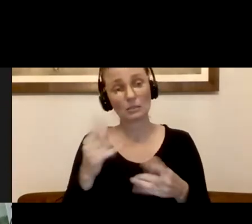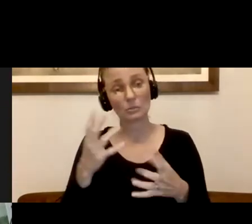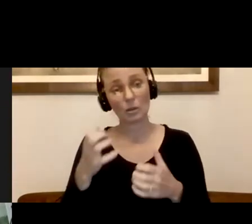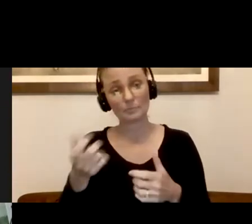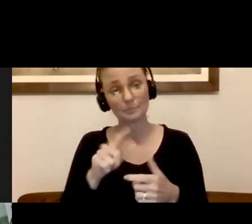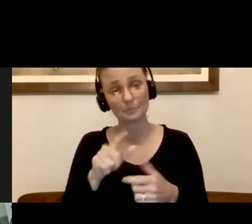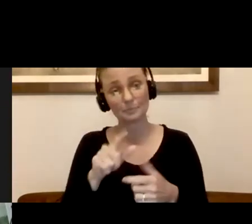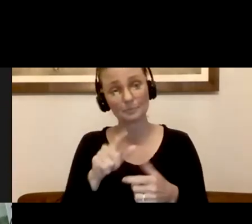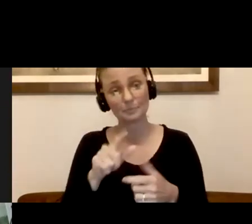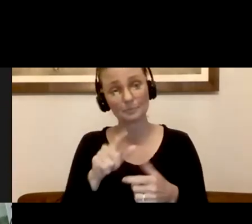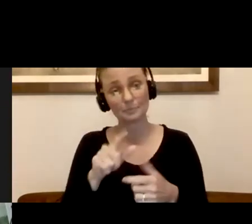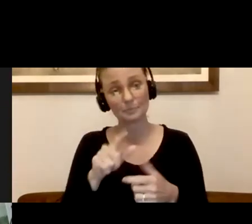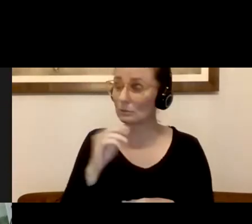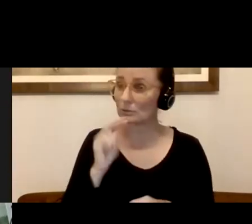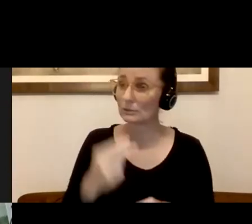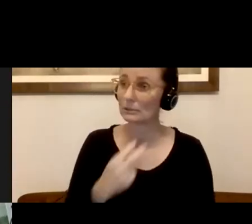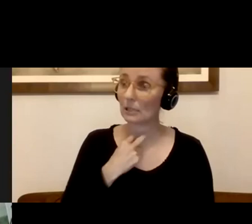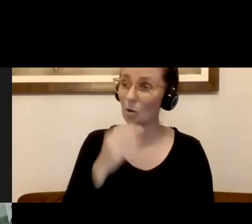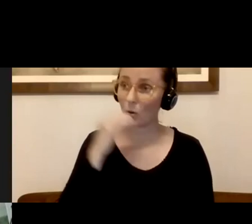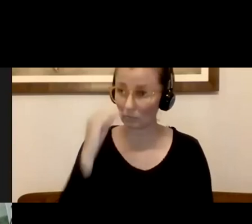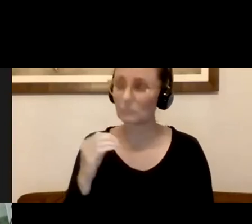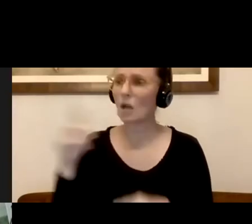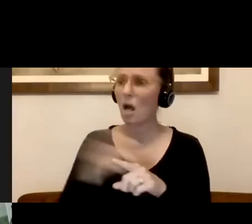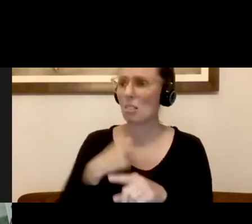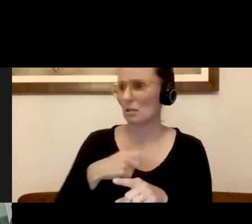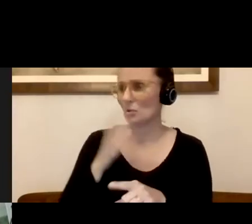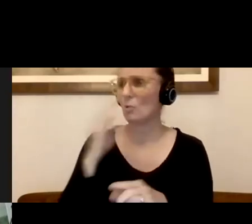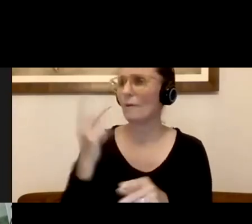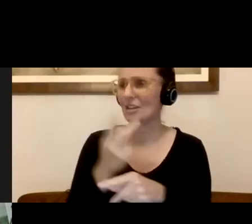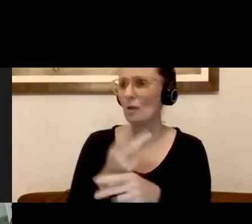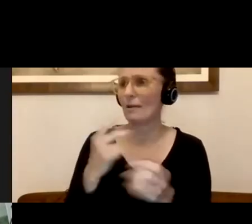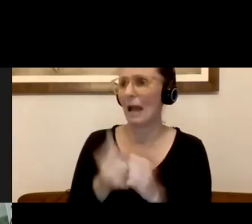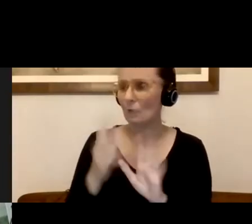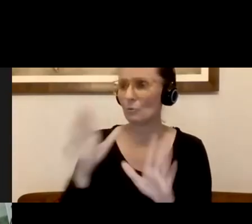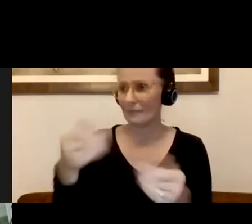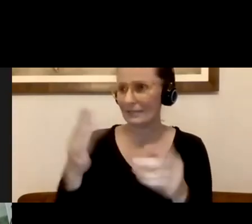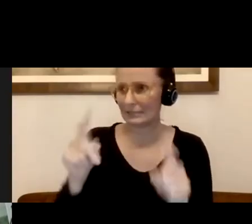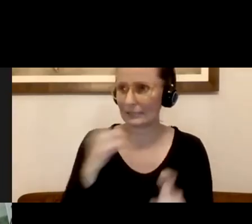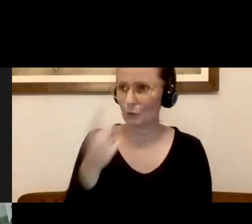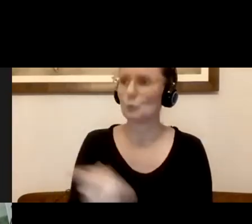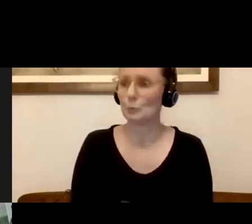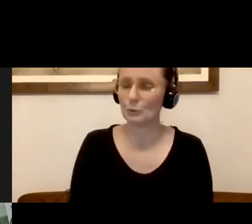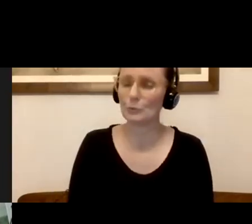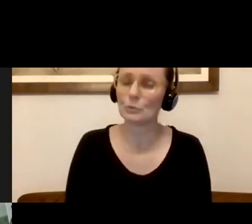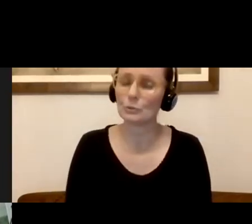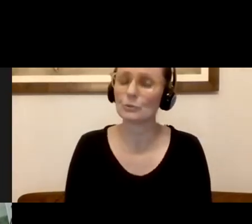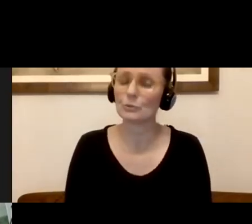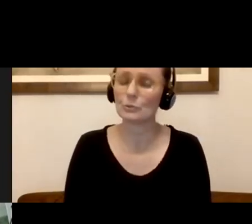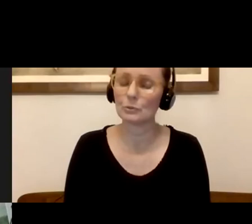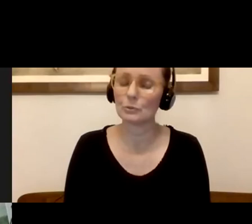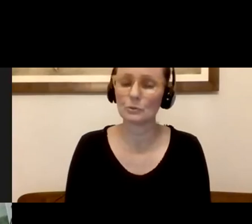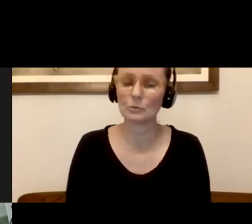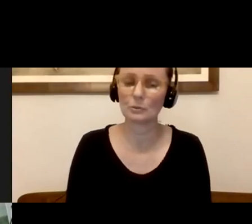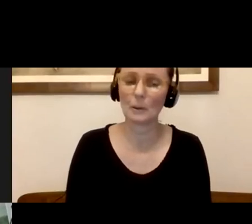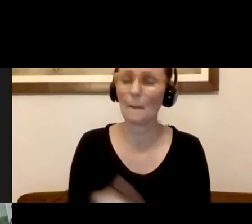homebound, please give us a call and we will, we will figure out a way to get somebody tested. Um, in fact, there are several of our residents who don't have